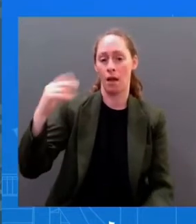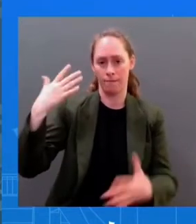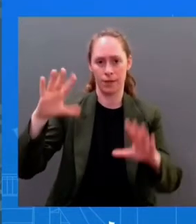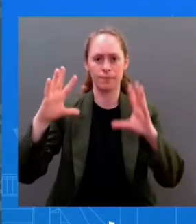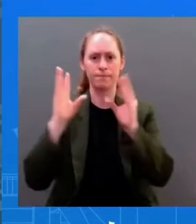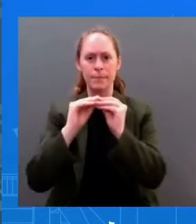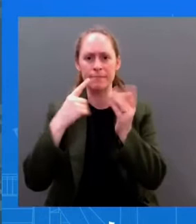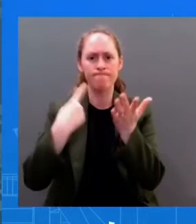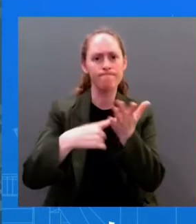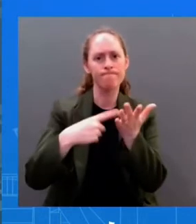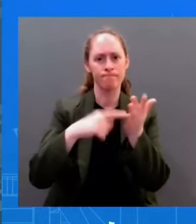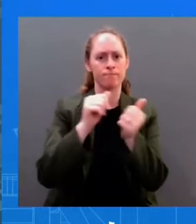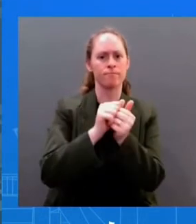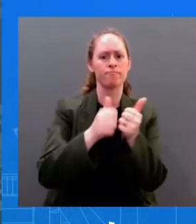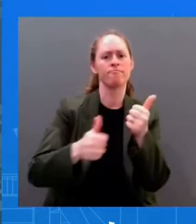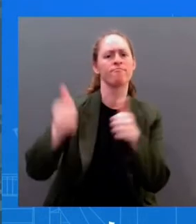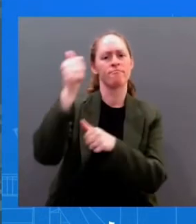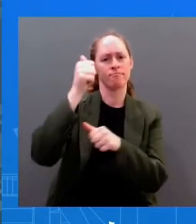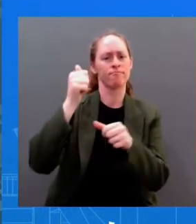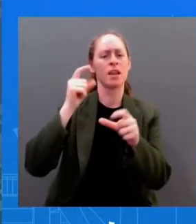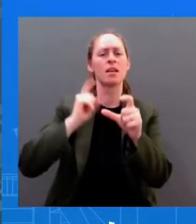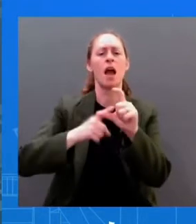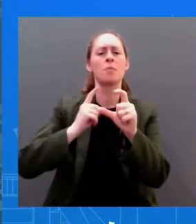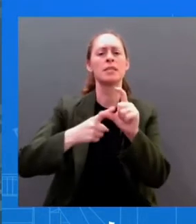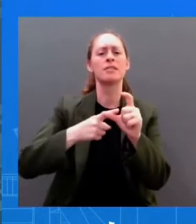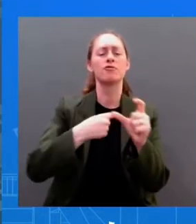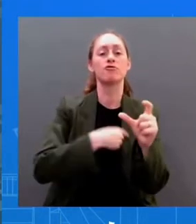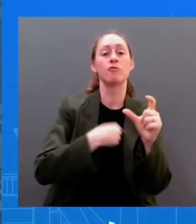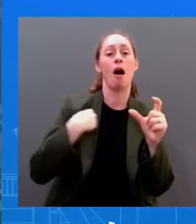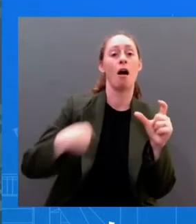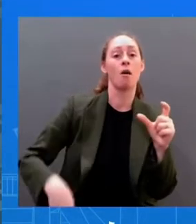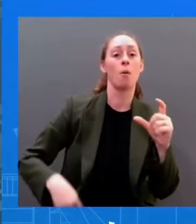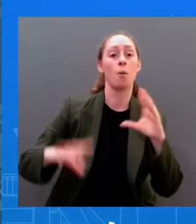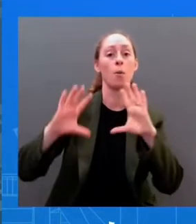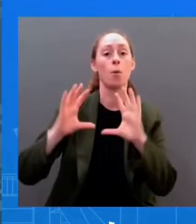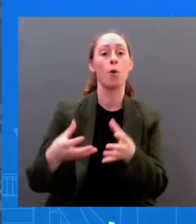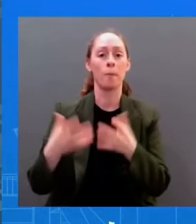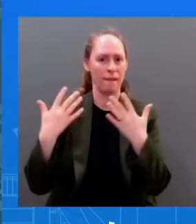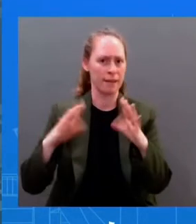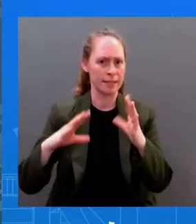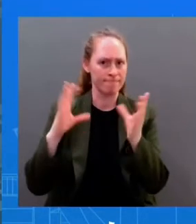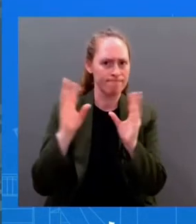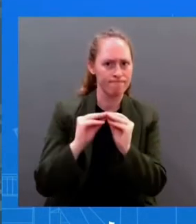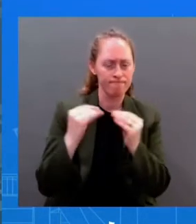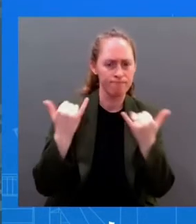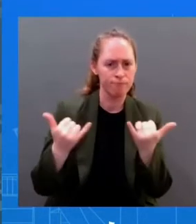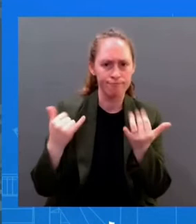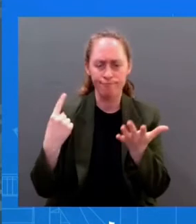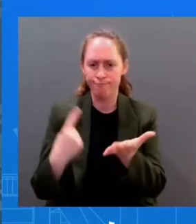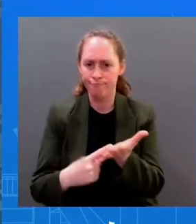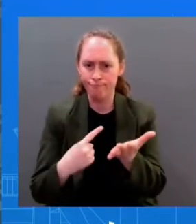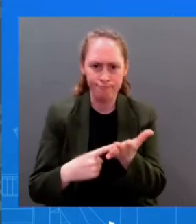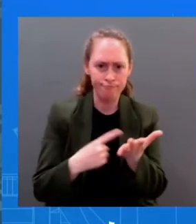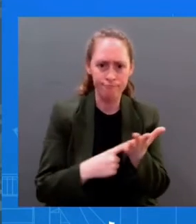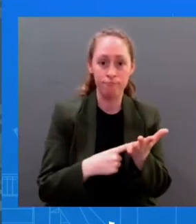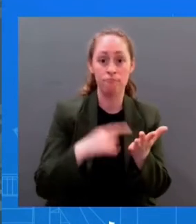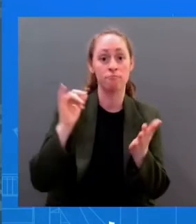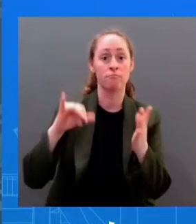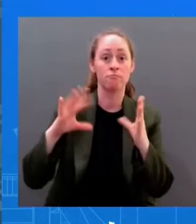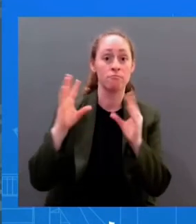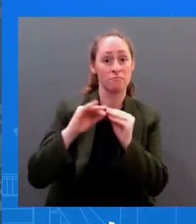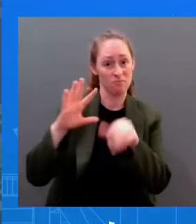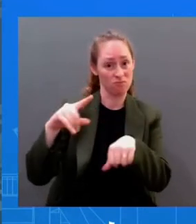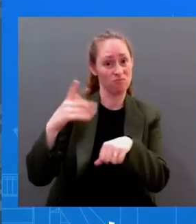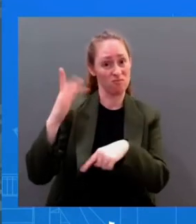Affairs Commission in Luxembourg. The meeting was about four and a half hours long. This meeting, which followed their